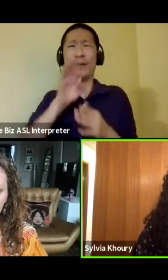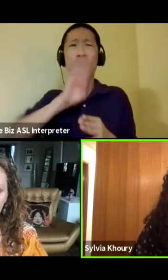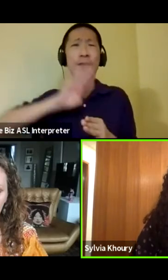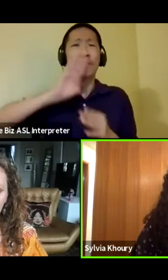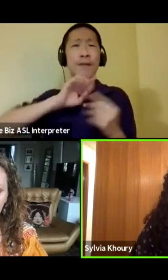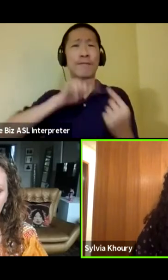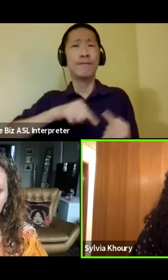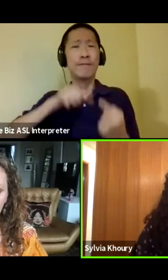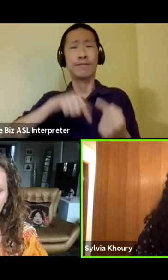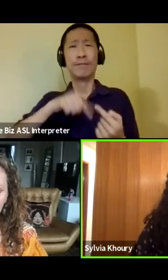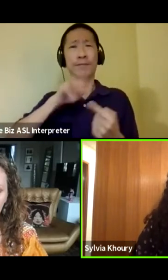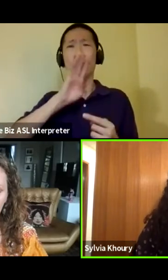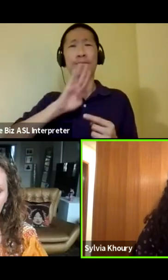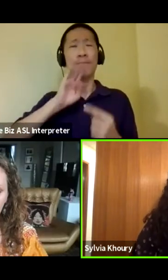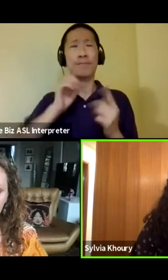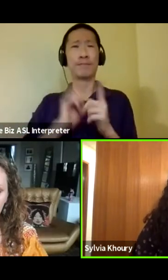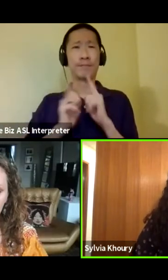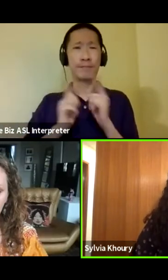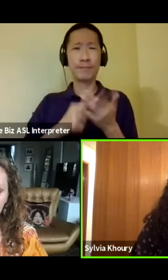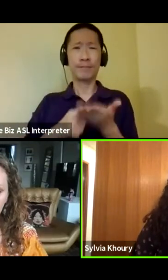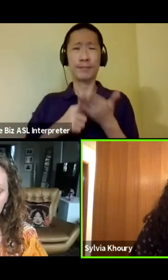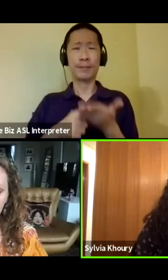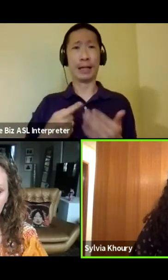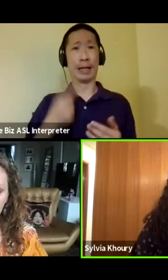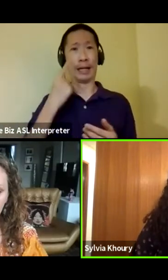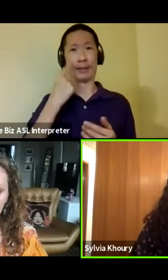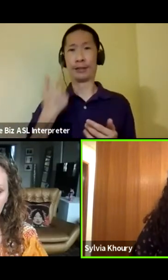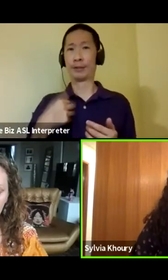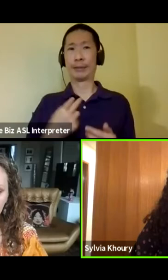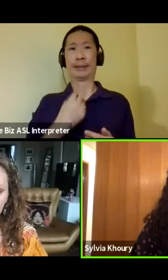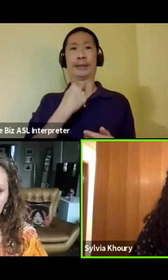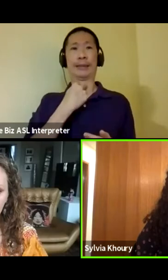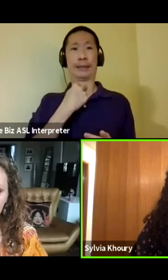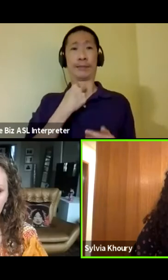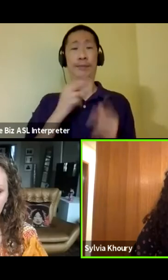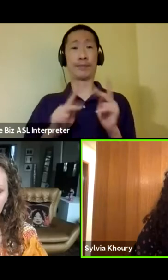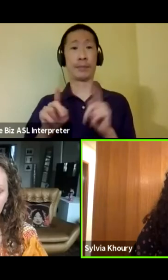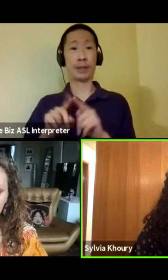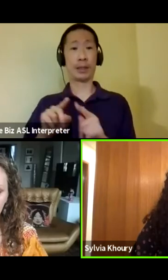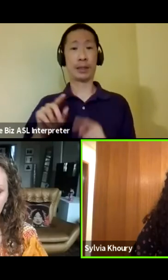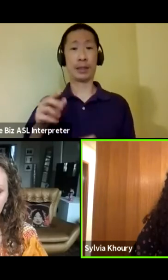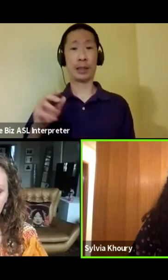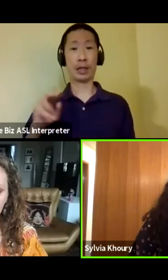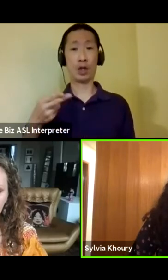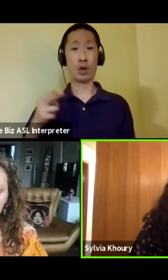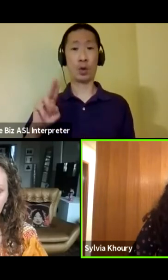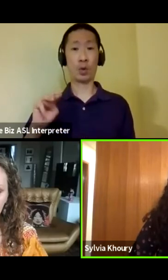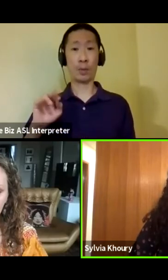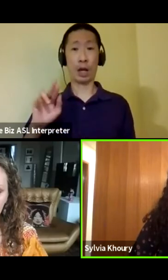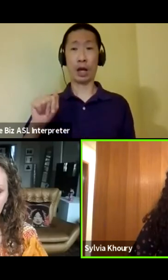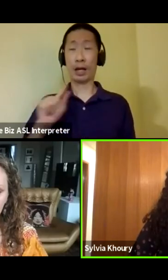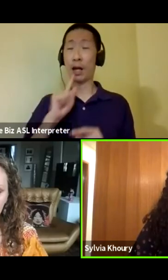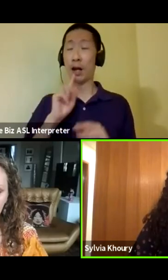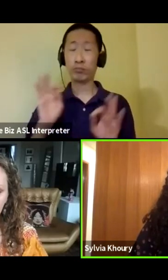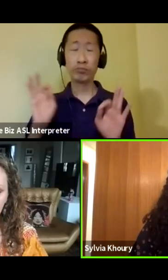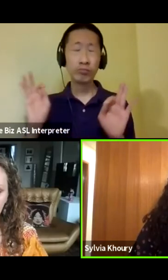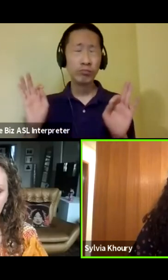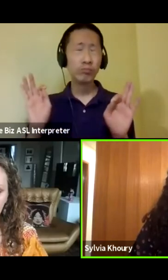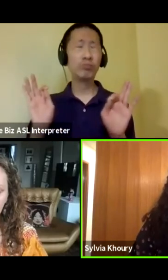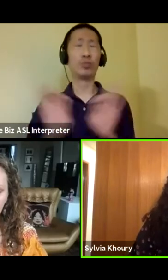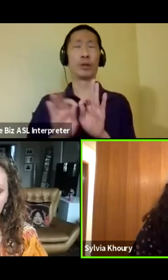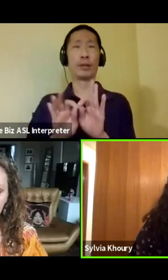that I think we're a bit stuck. I think, um, people like Kumaira are invaluable. And honestly, I wish that I had just